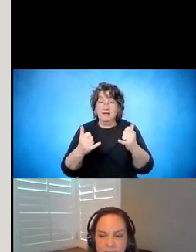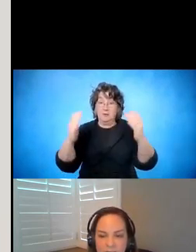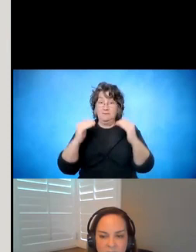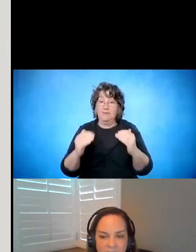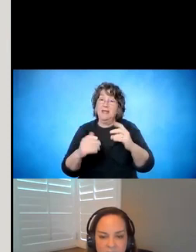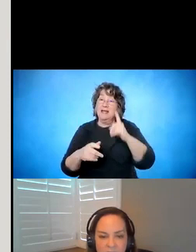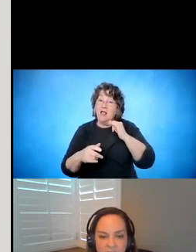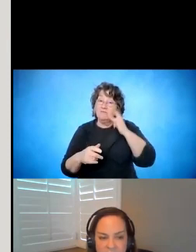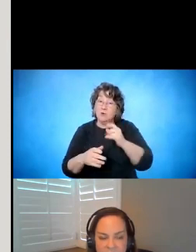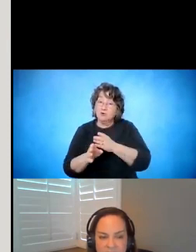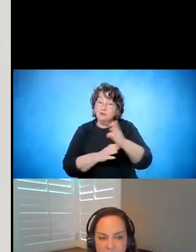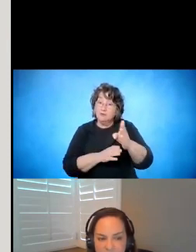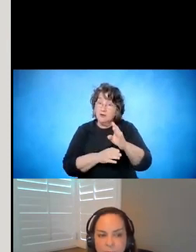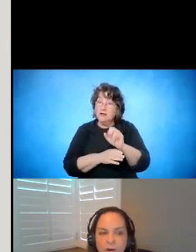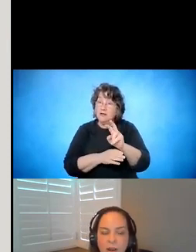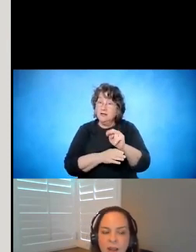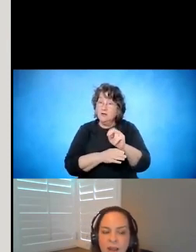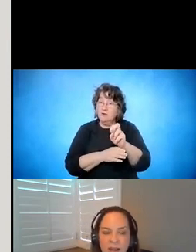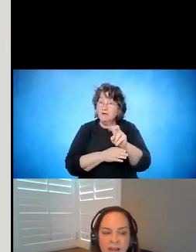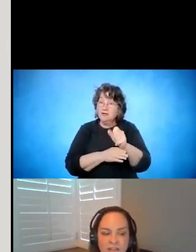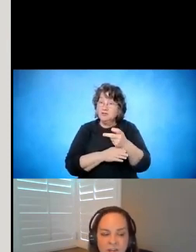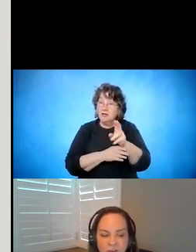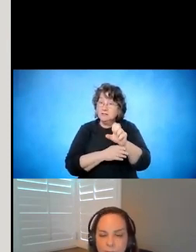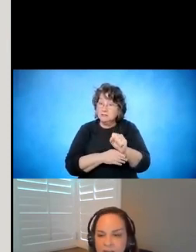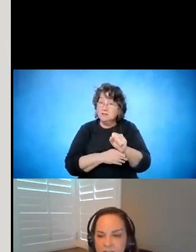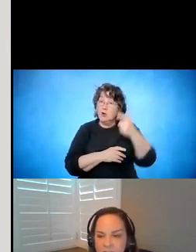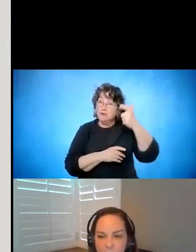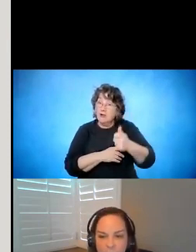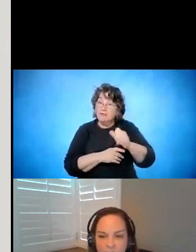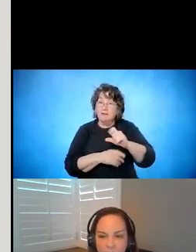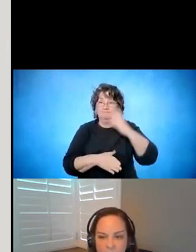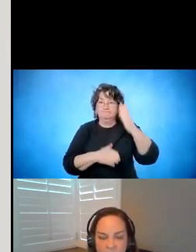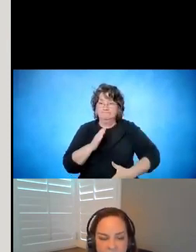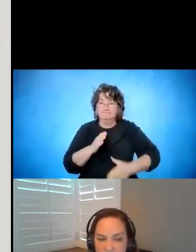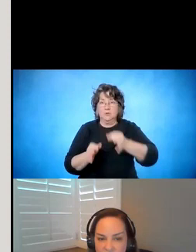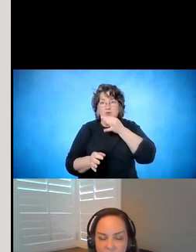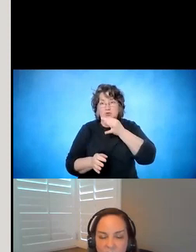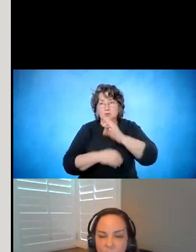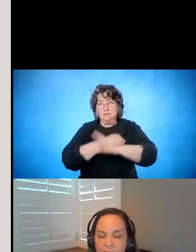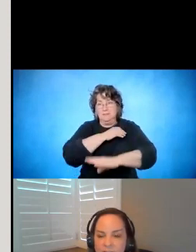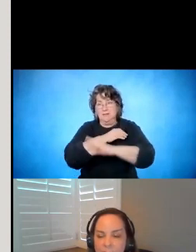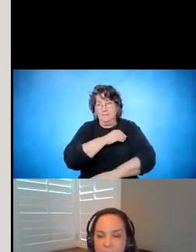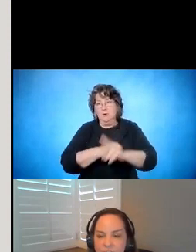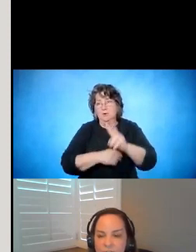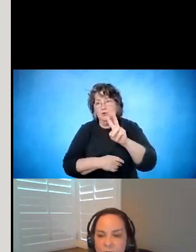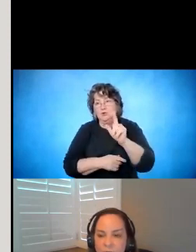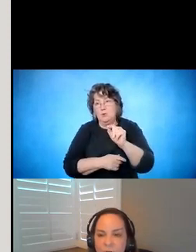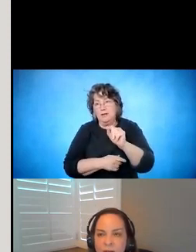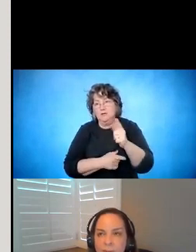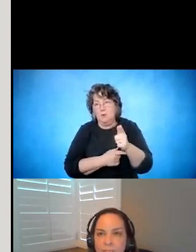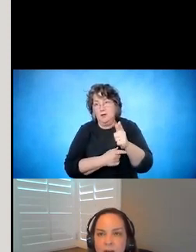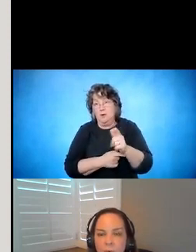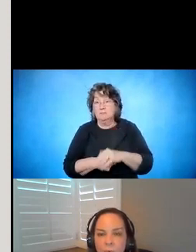be ending at the end of this September. And I can tell you because of the Department of Rehabilitation, we have been able to